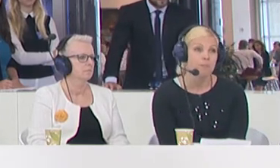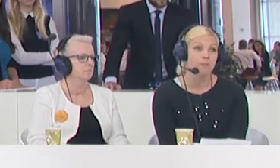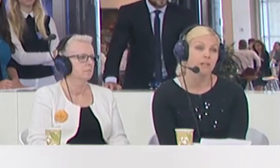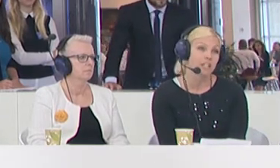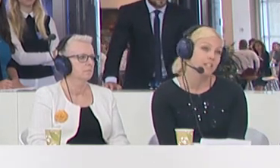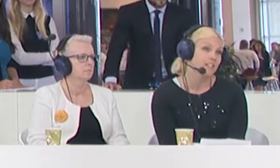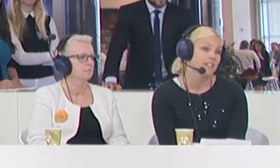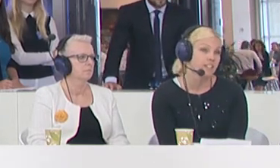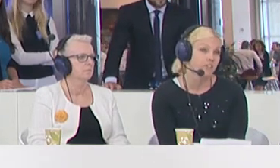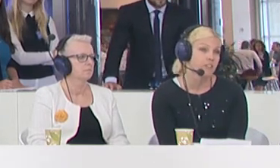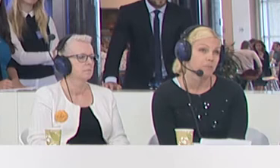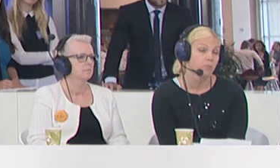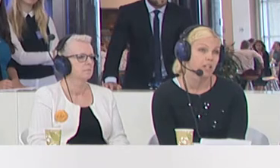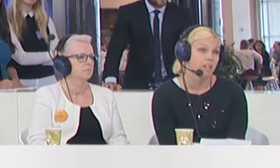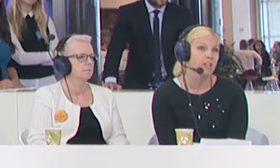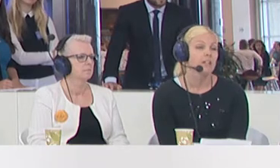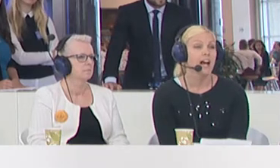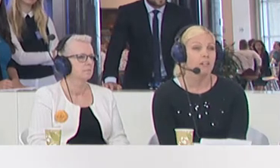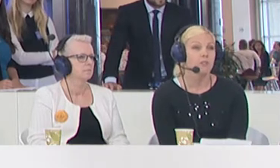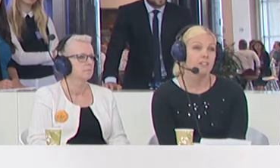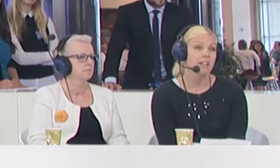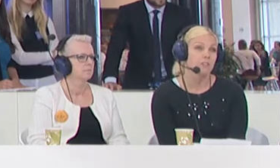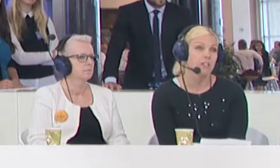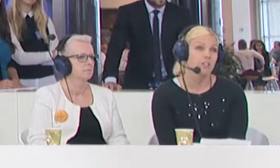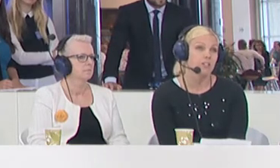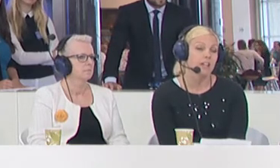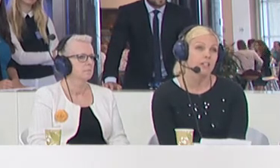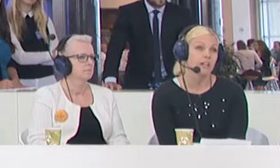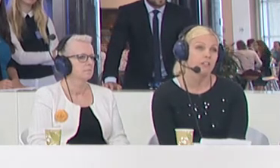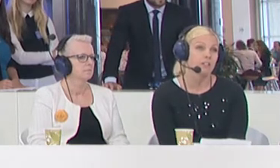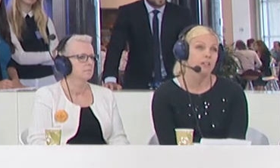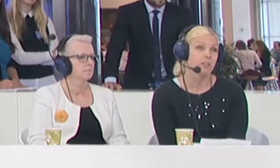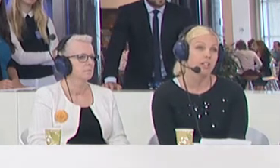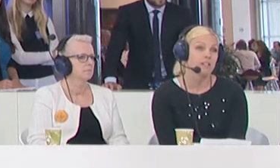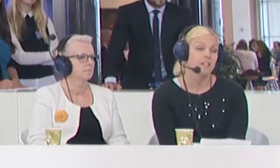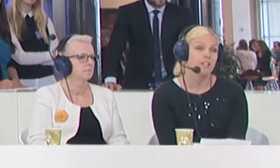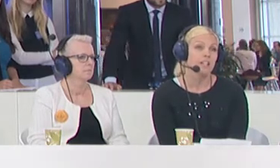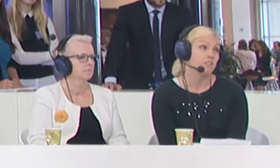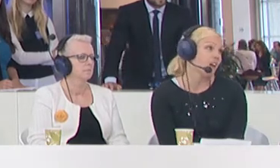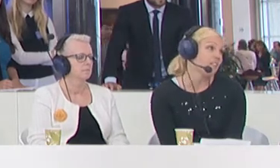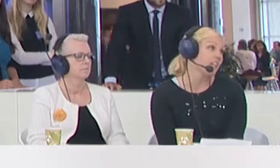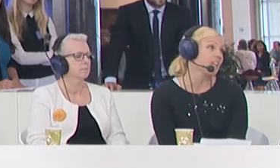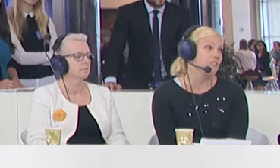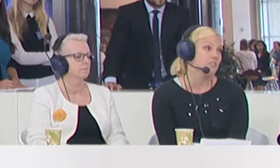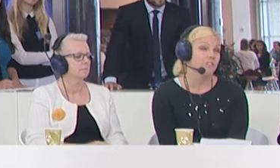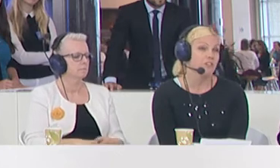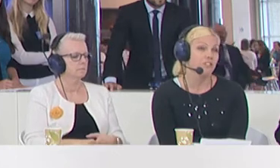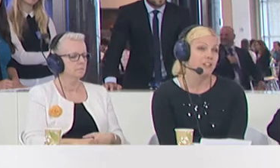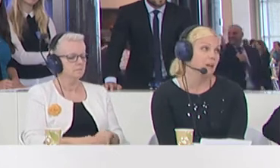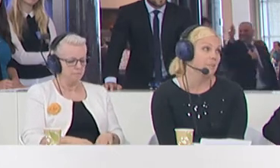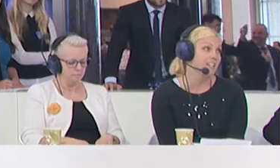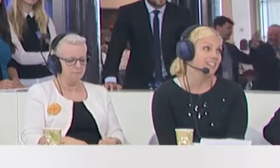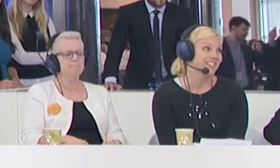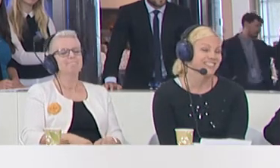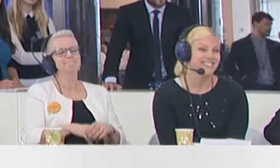problem. And we need to see the difference between actual asylum seekers and irregular immigrants. If you have any answers to those questions,